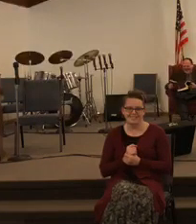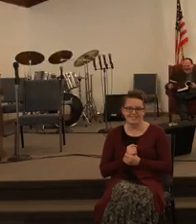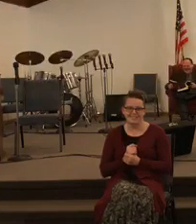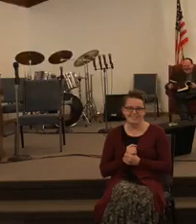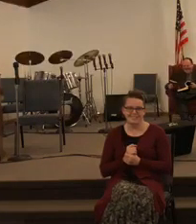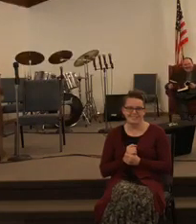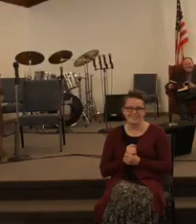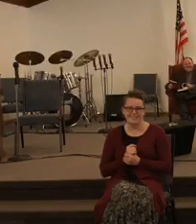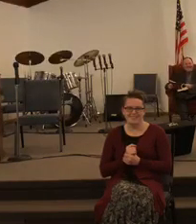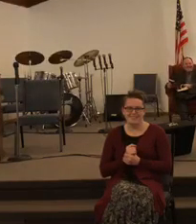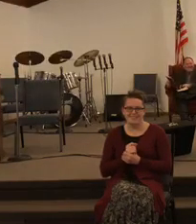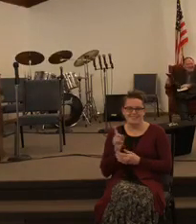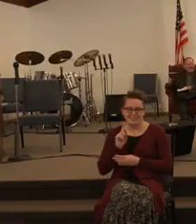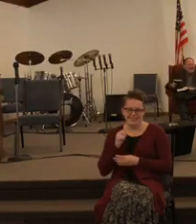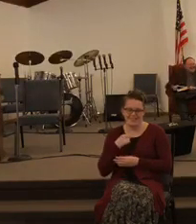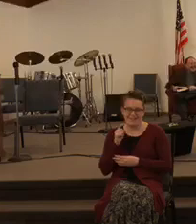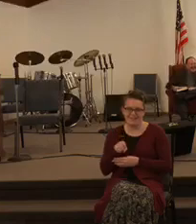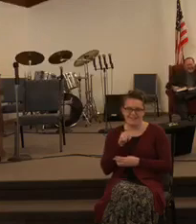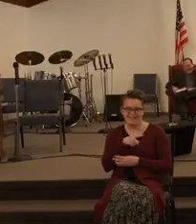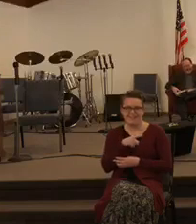where I needed her to be